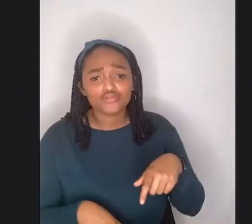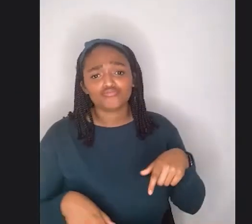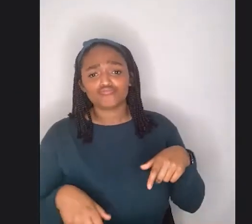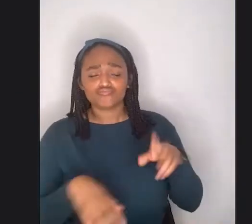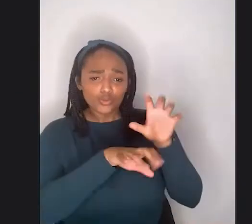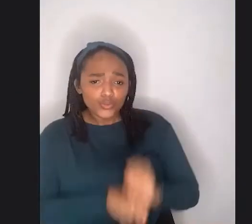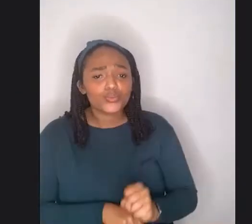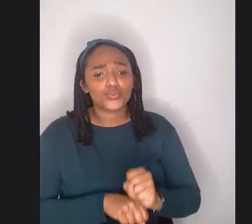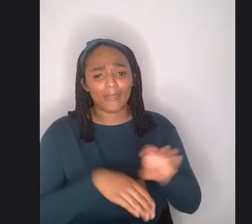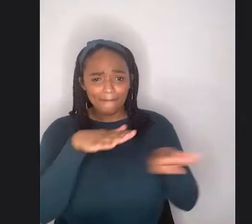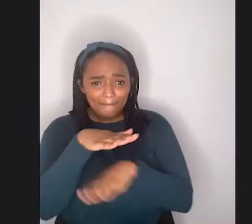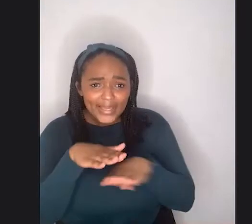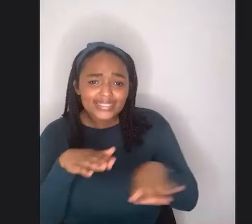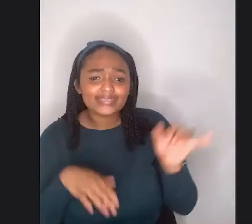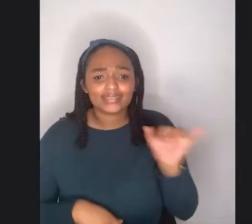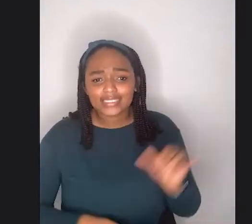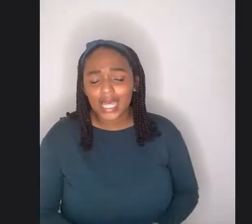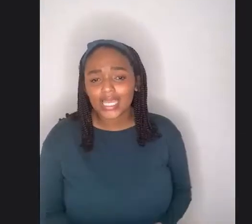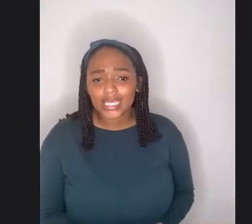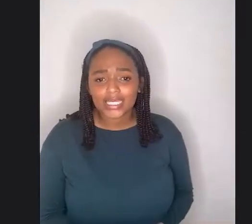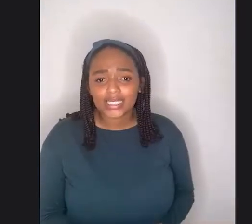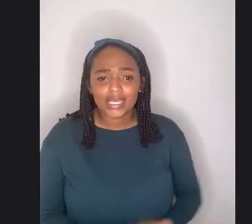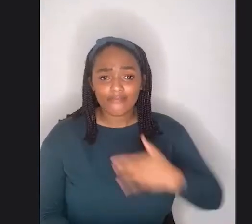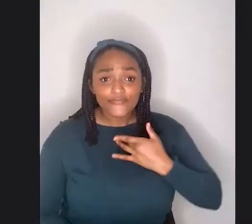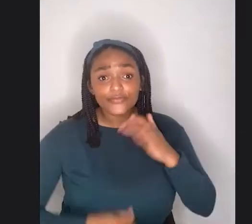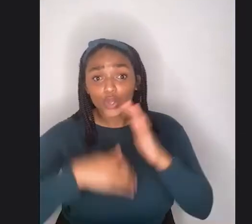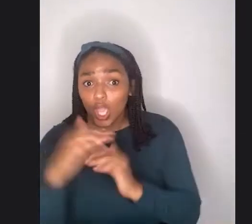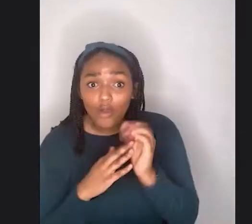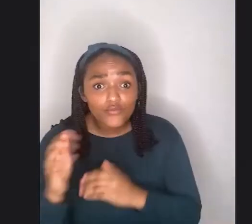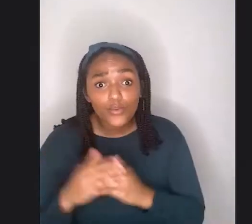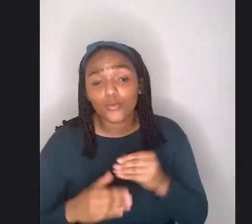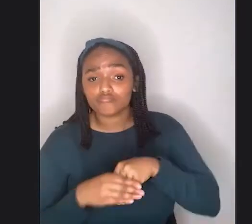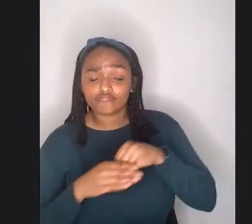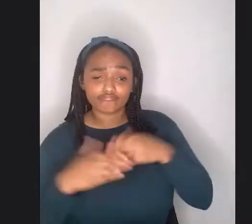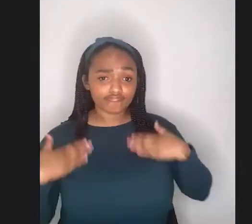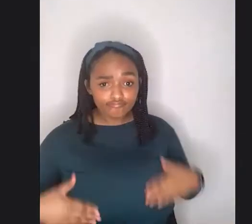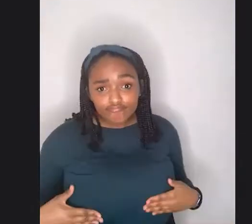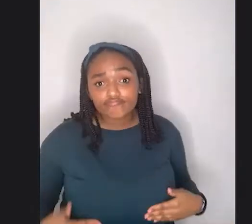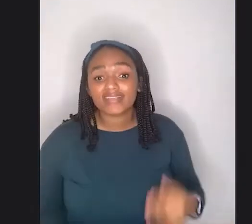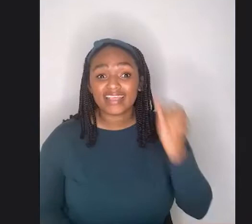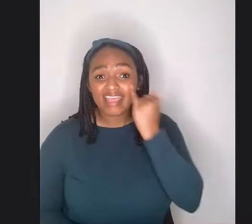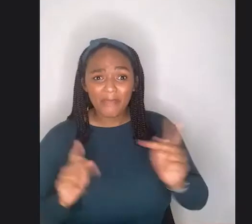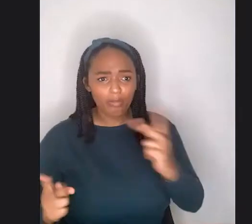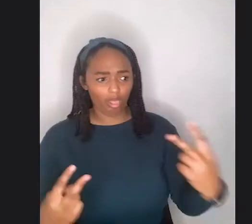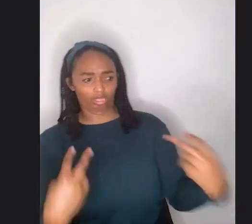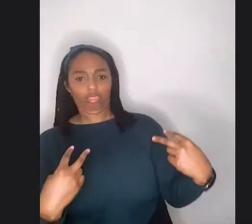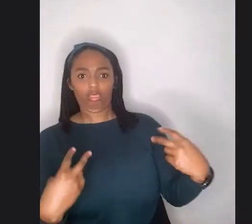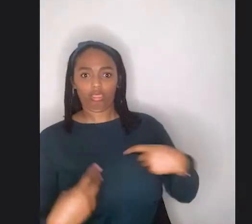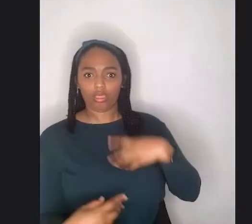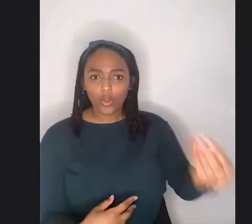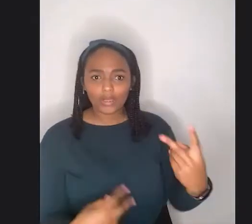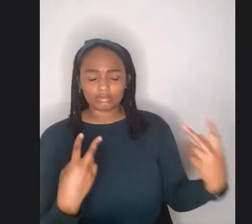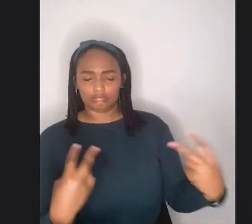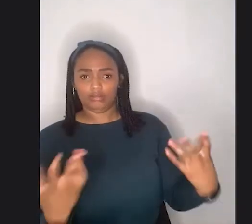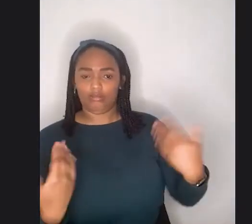Um, how do I, uh, feel comfortable? What if people are staring at me when I'm outside? And it's been so interesting